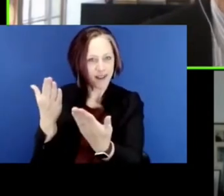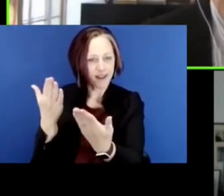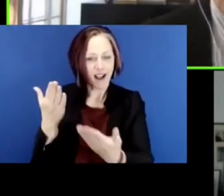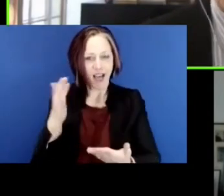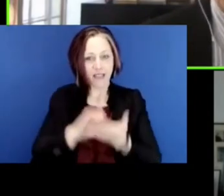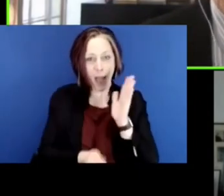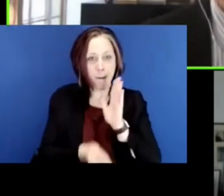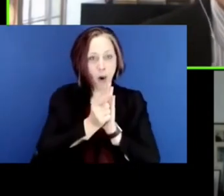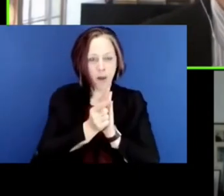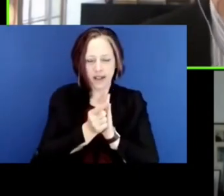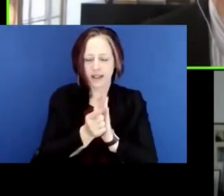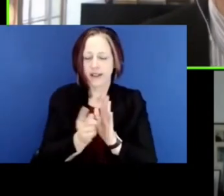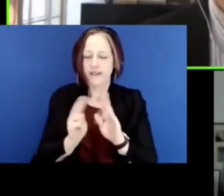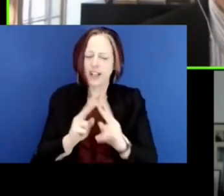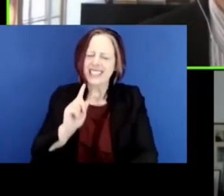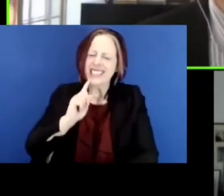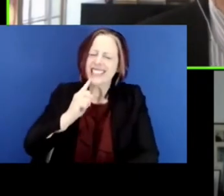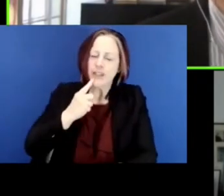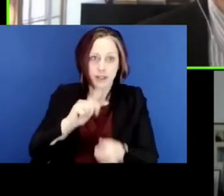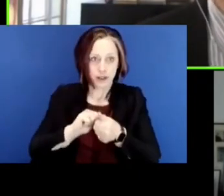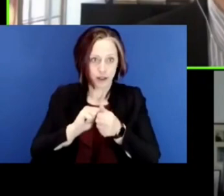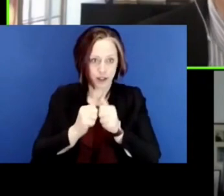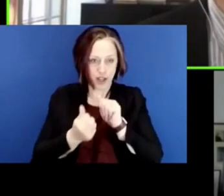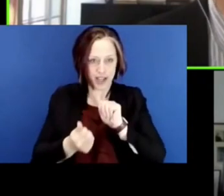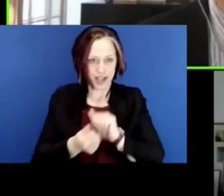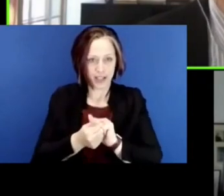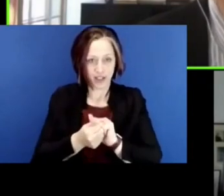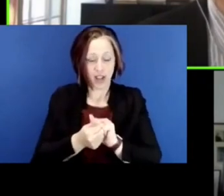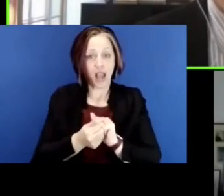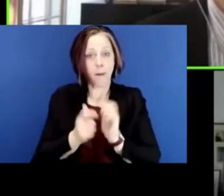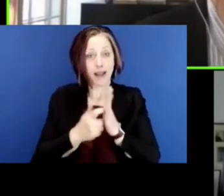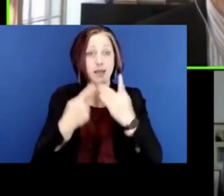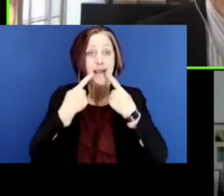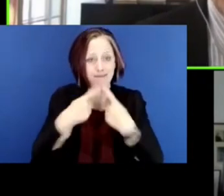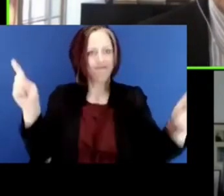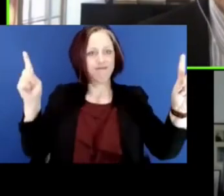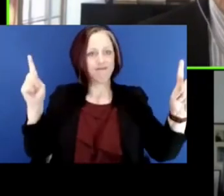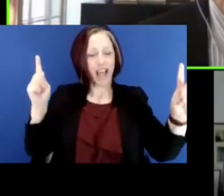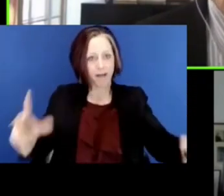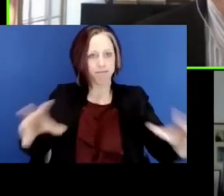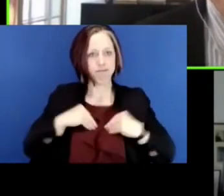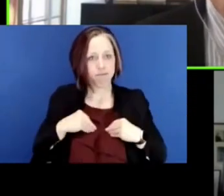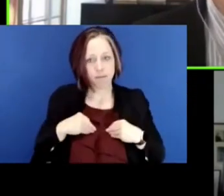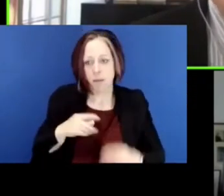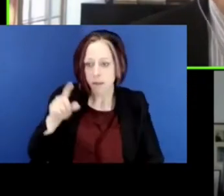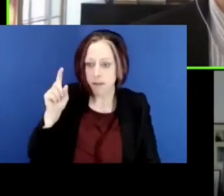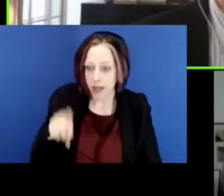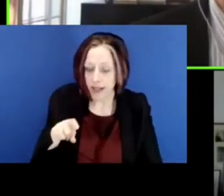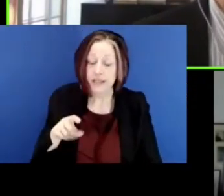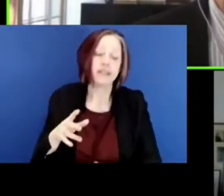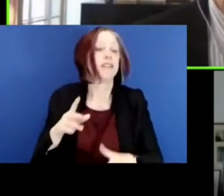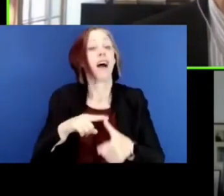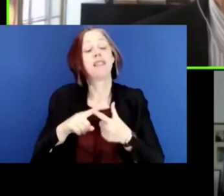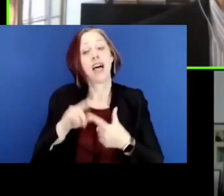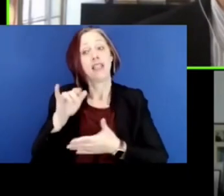where very serious change needs to be said out loud and adopted. And Brown